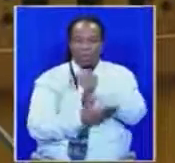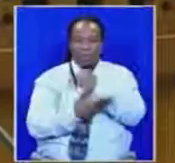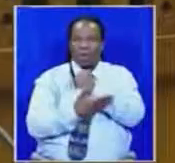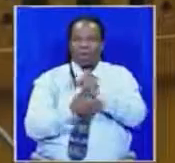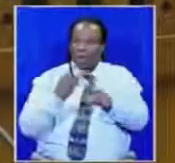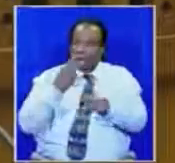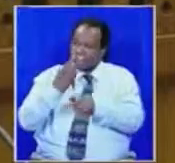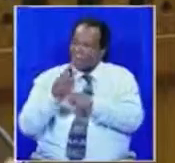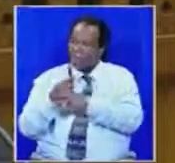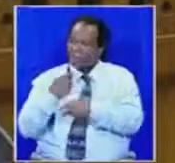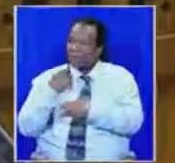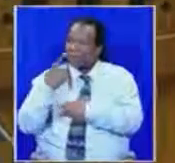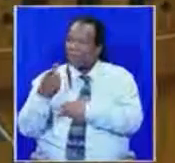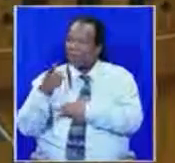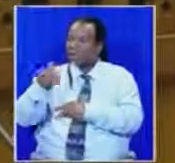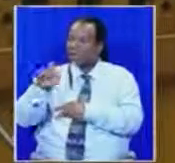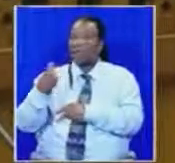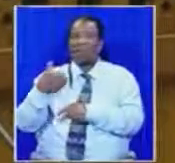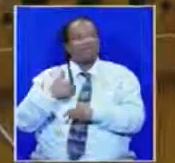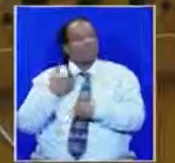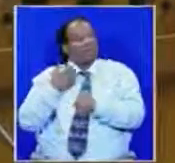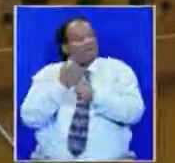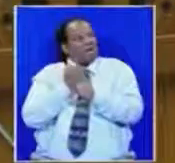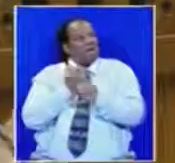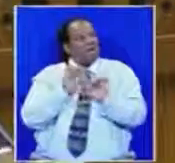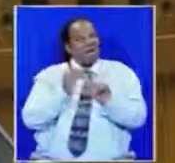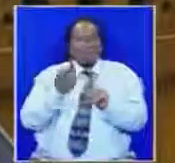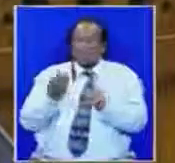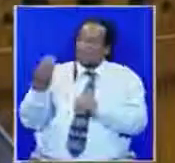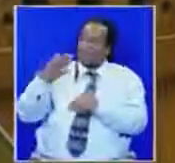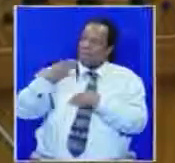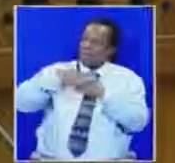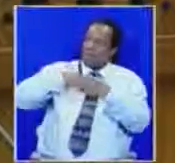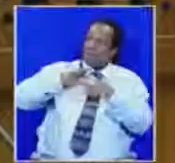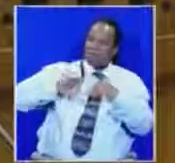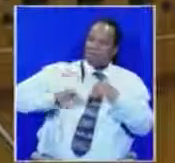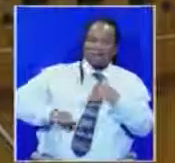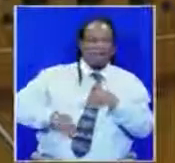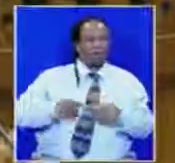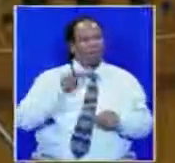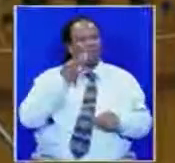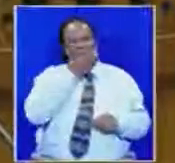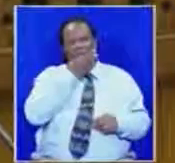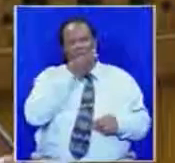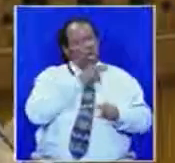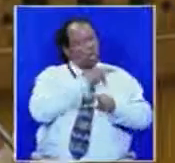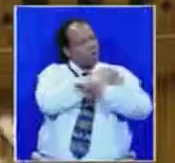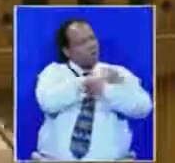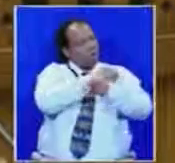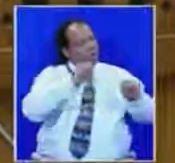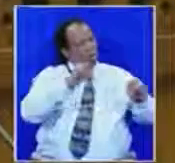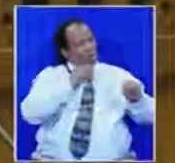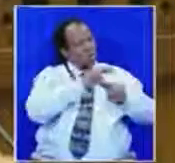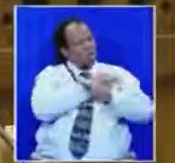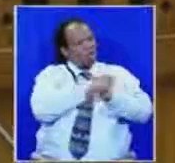of South Africa and says, I've done a great job, give me a raise. We say no for so far and